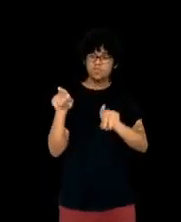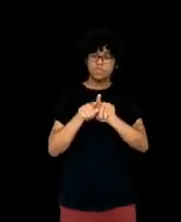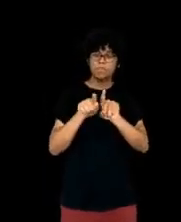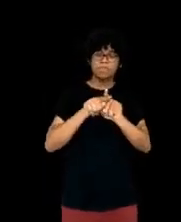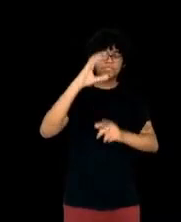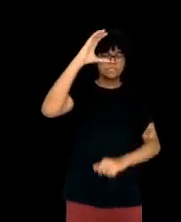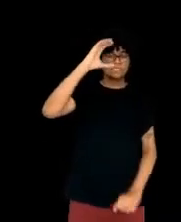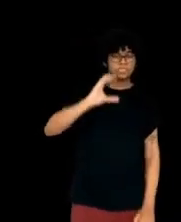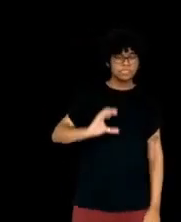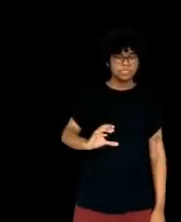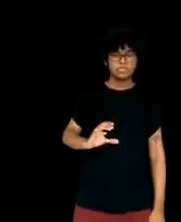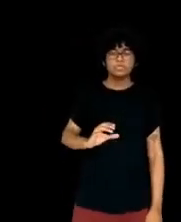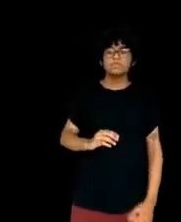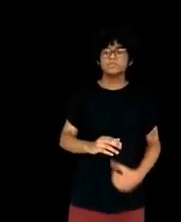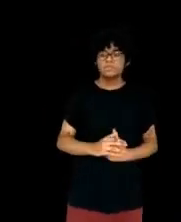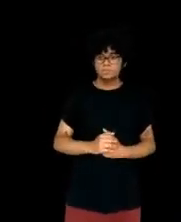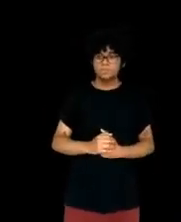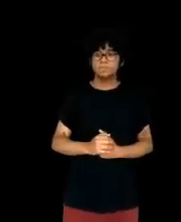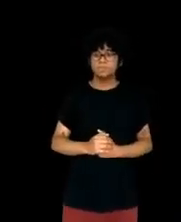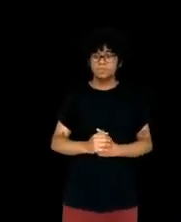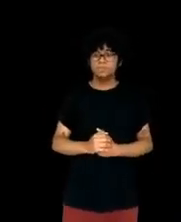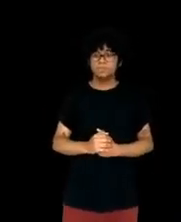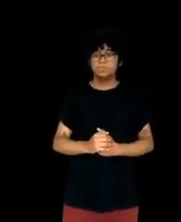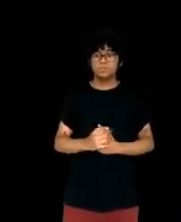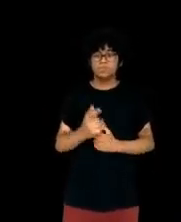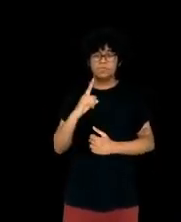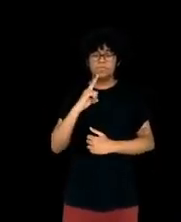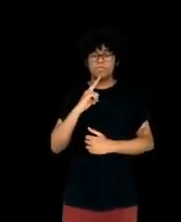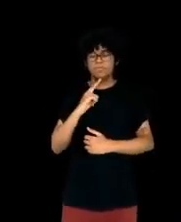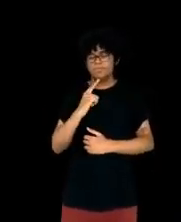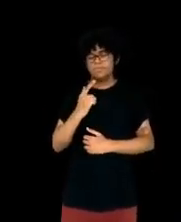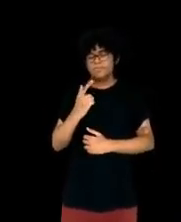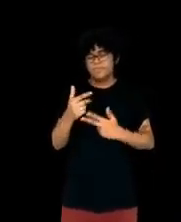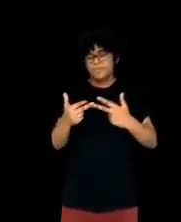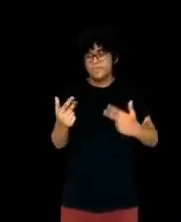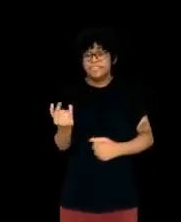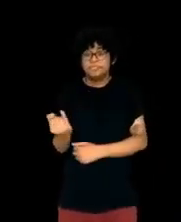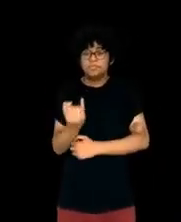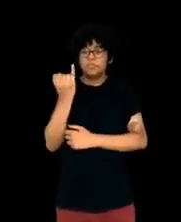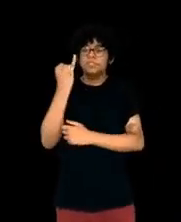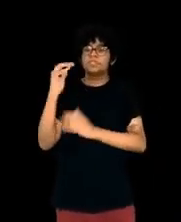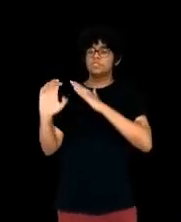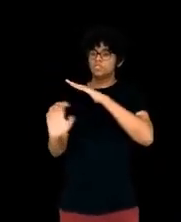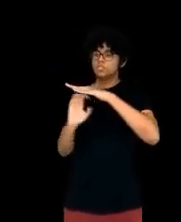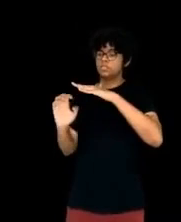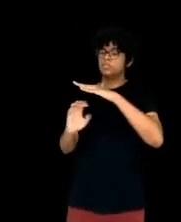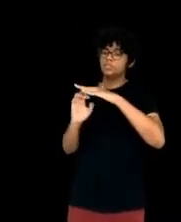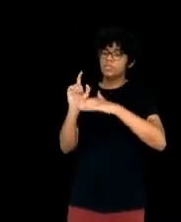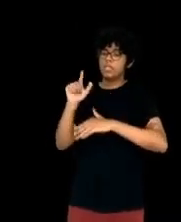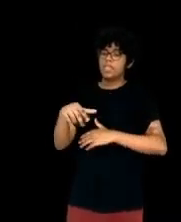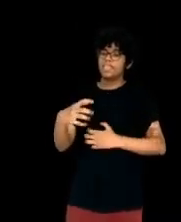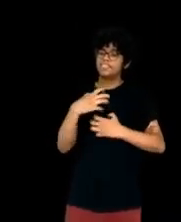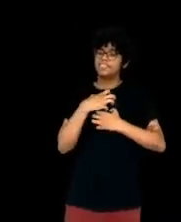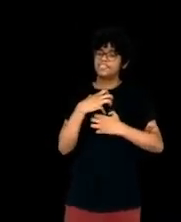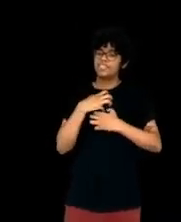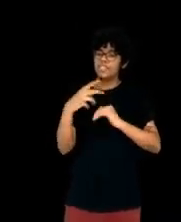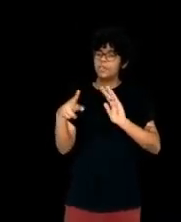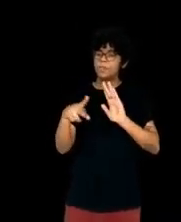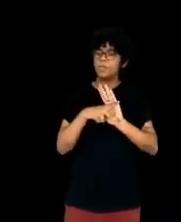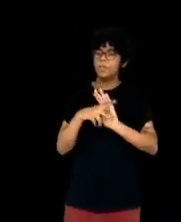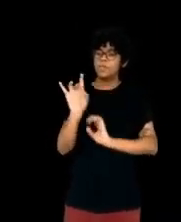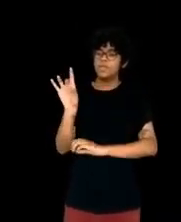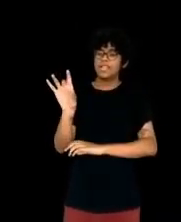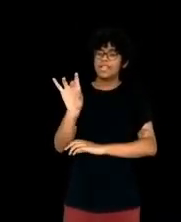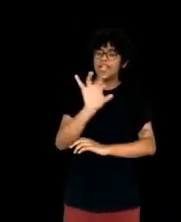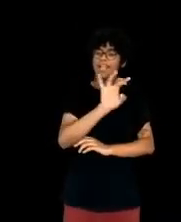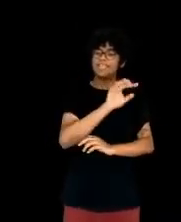But one other thing that our industries have in common is this. In its own way, each follows the money,